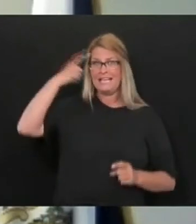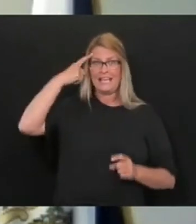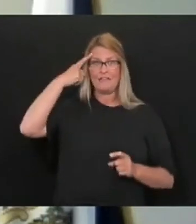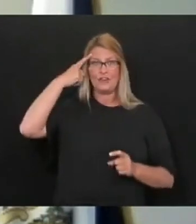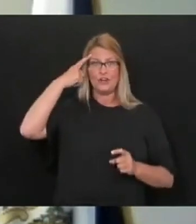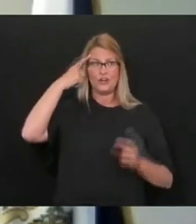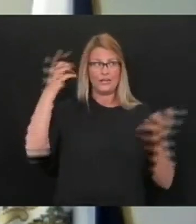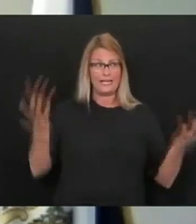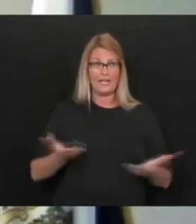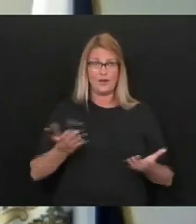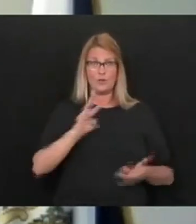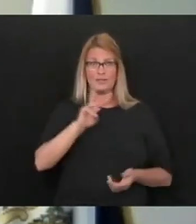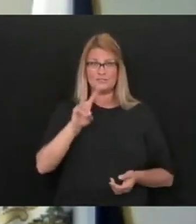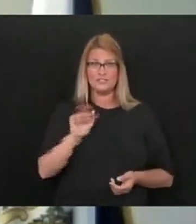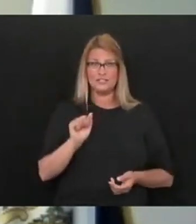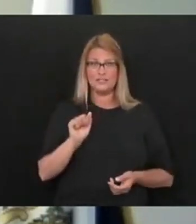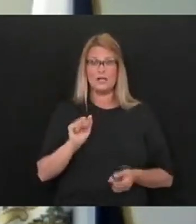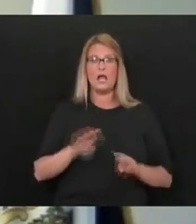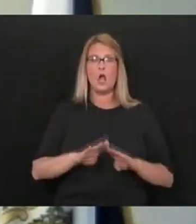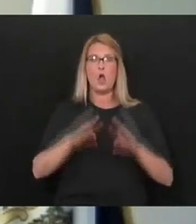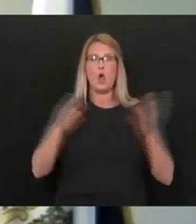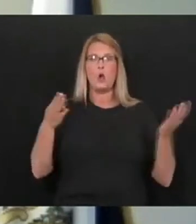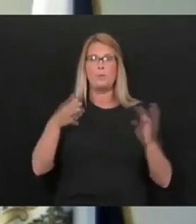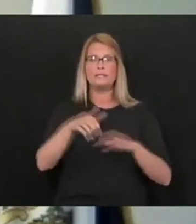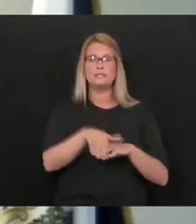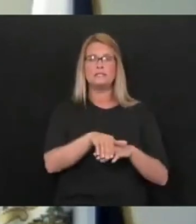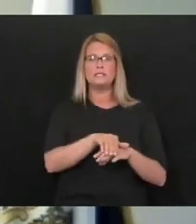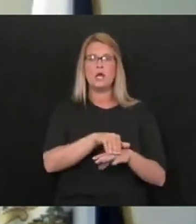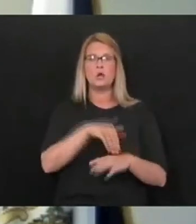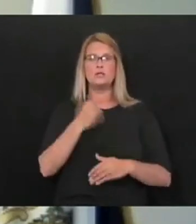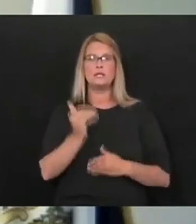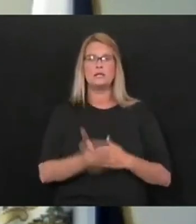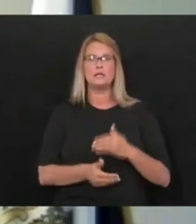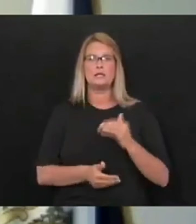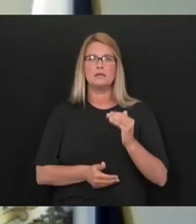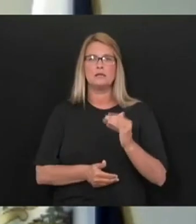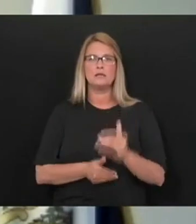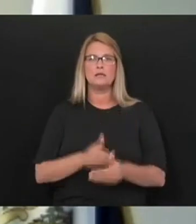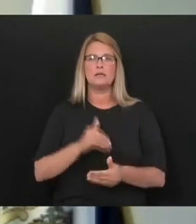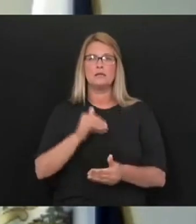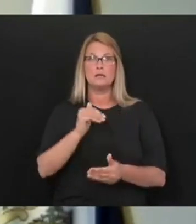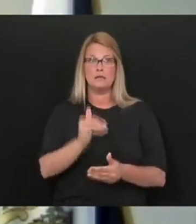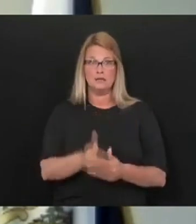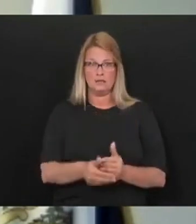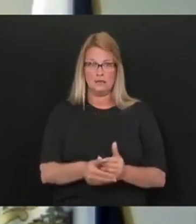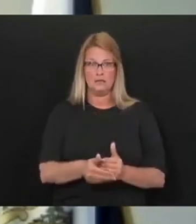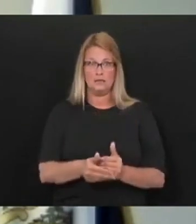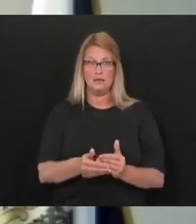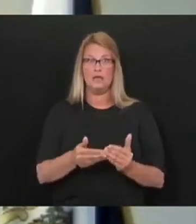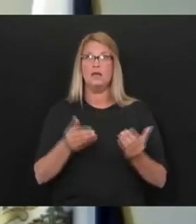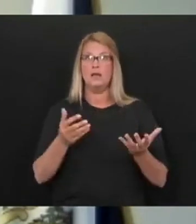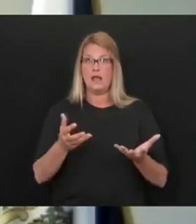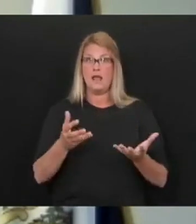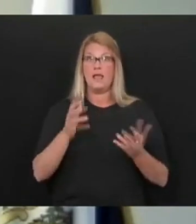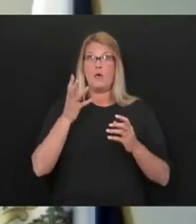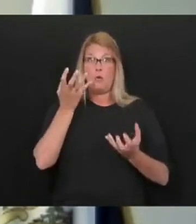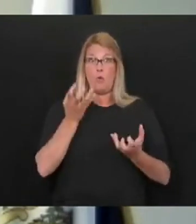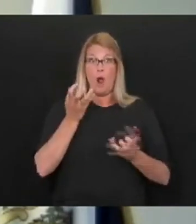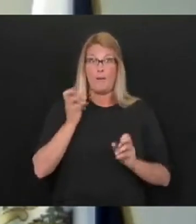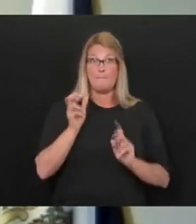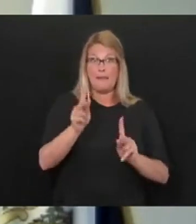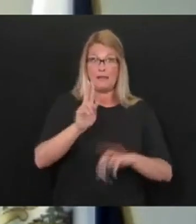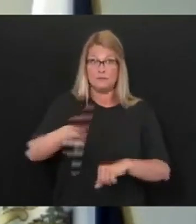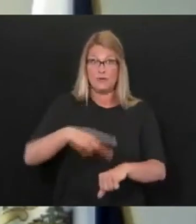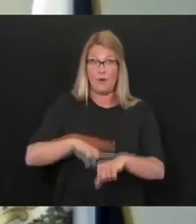slowly. He did that so that we could ease back into some sort of normal life, which we all want.